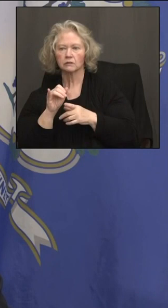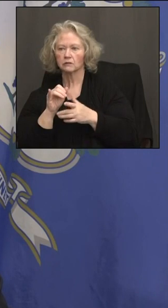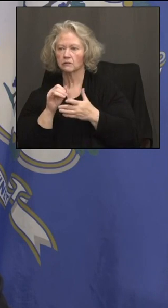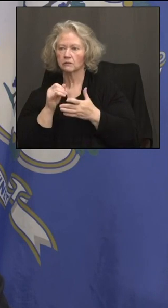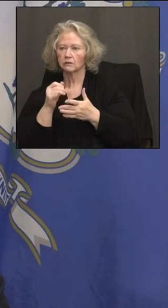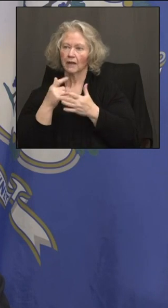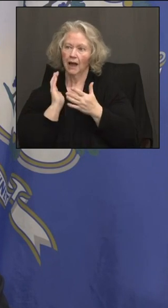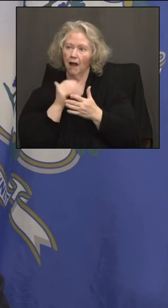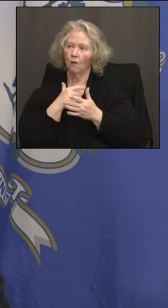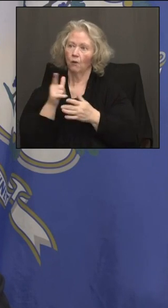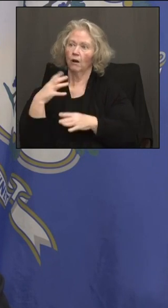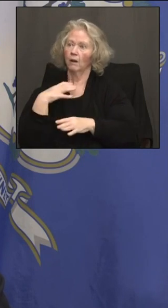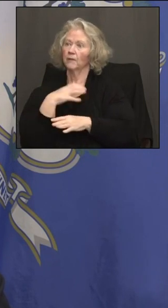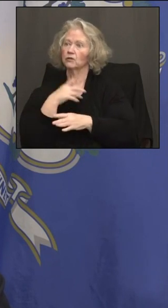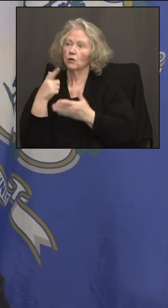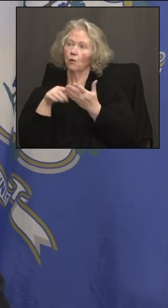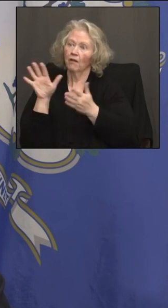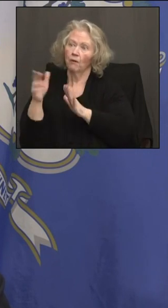insurance commission.